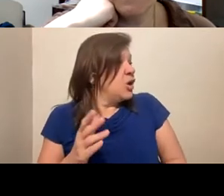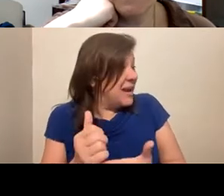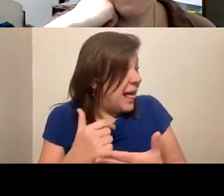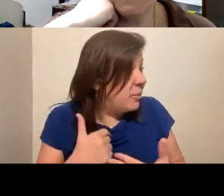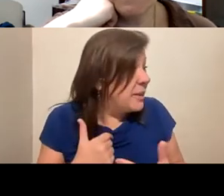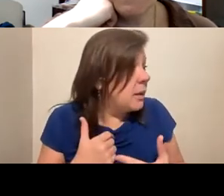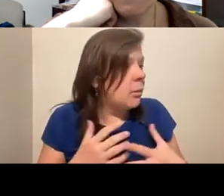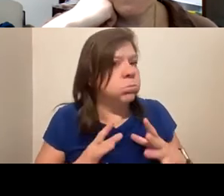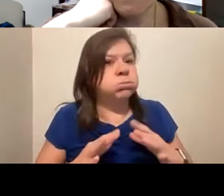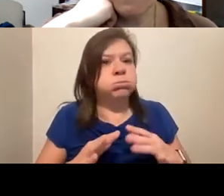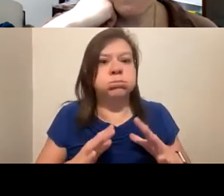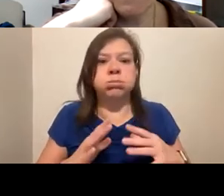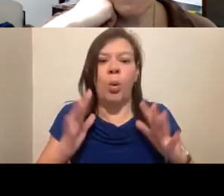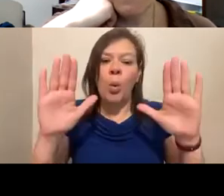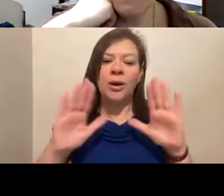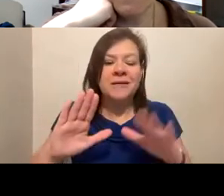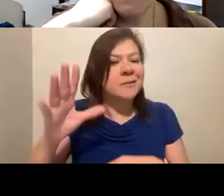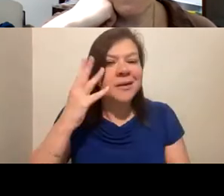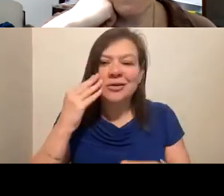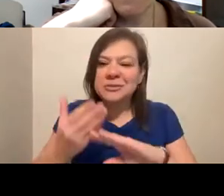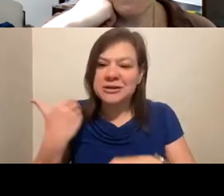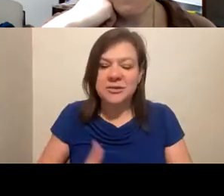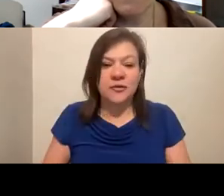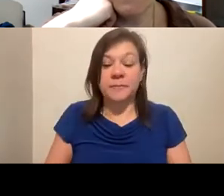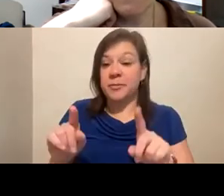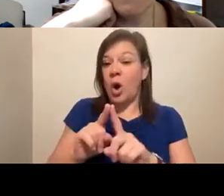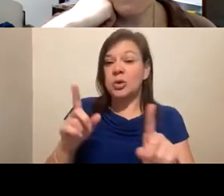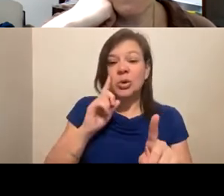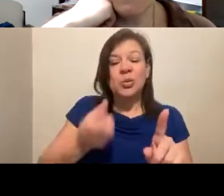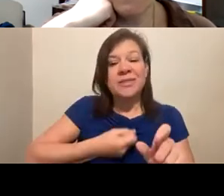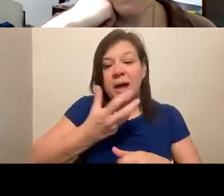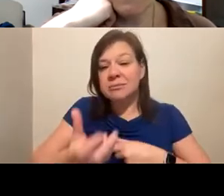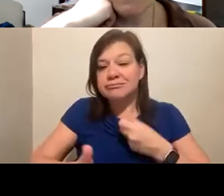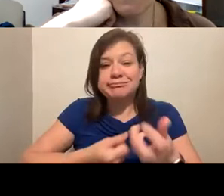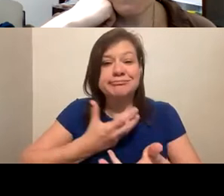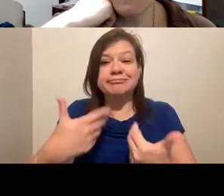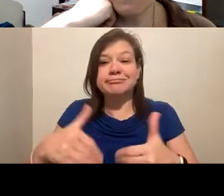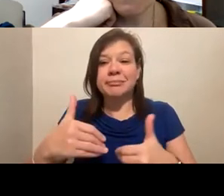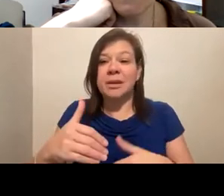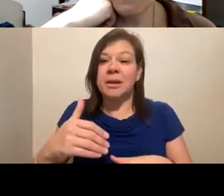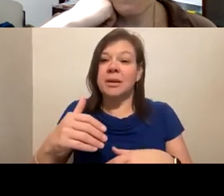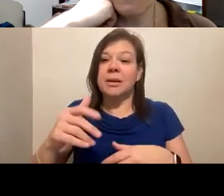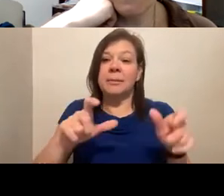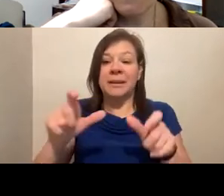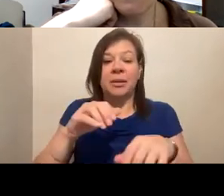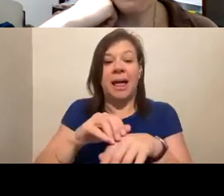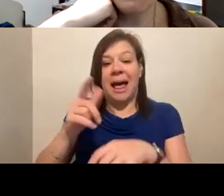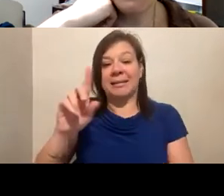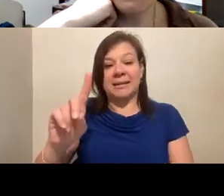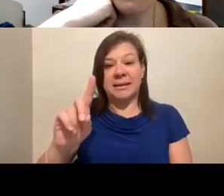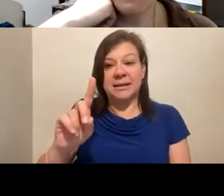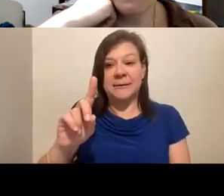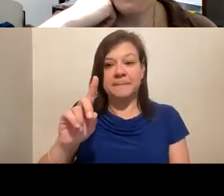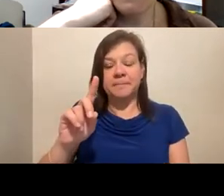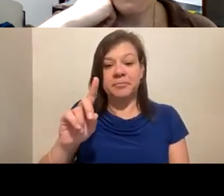And the other thing that I want to flag is that, again, with the generosity, you know, people at LEED will not only